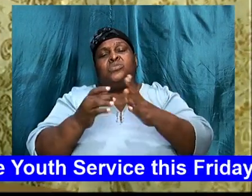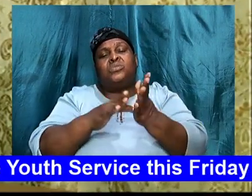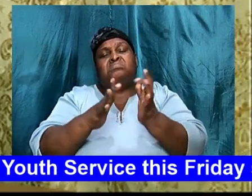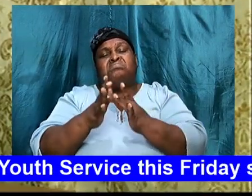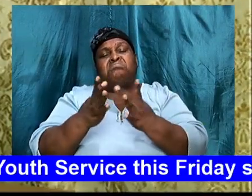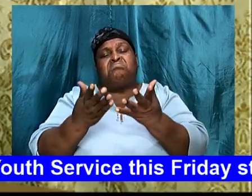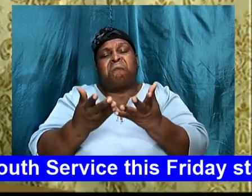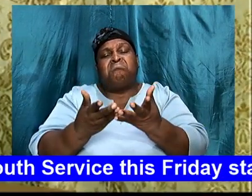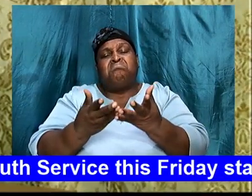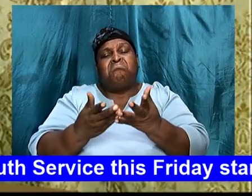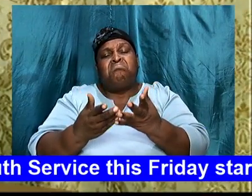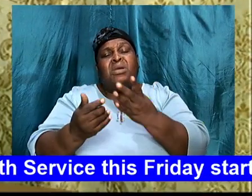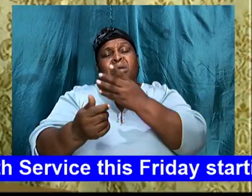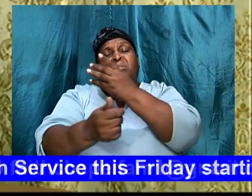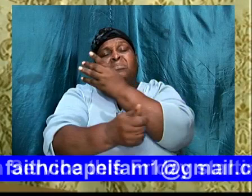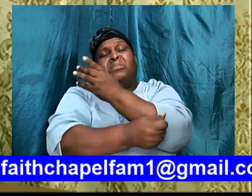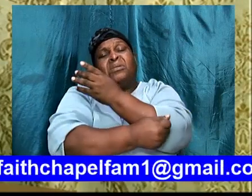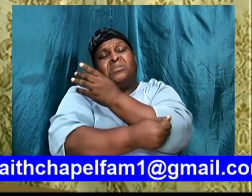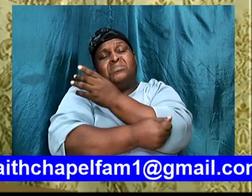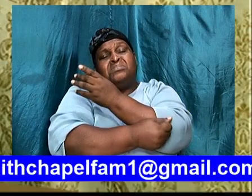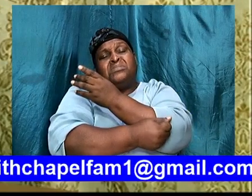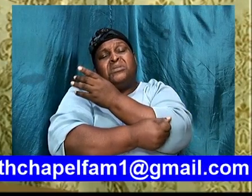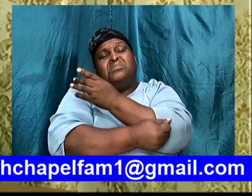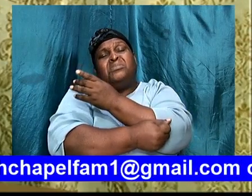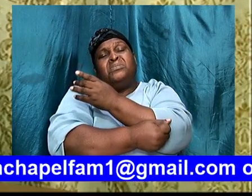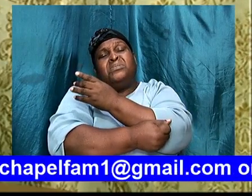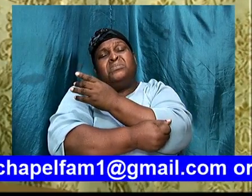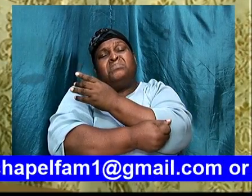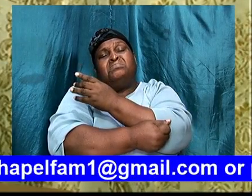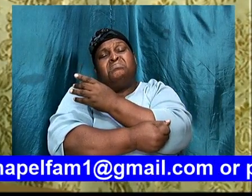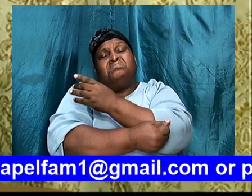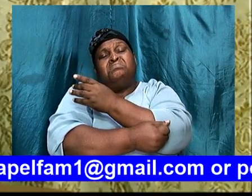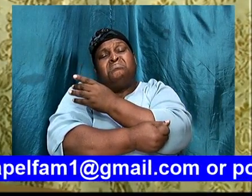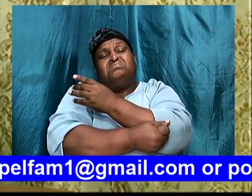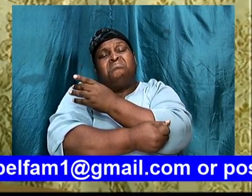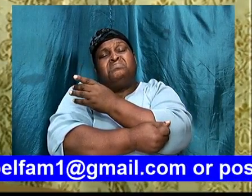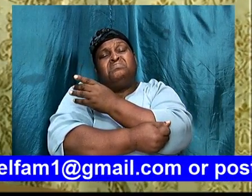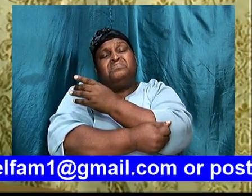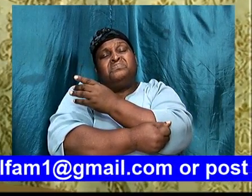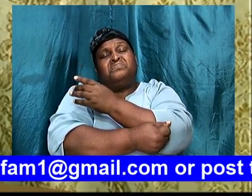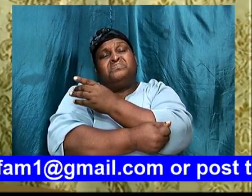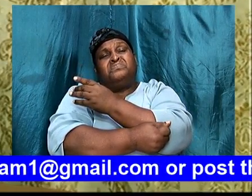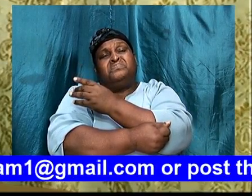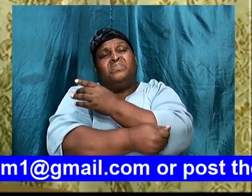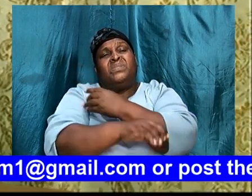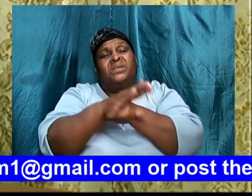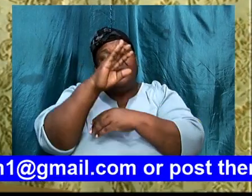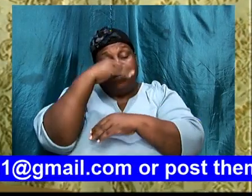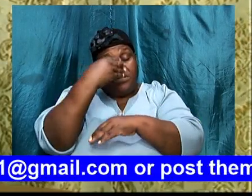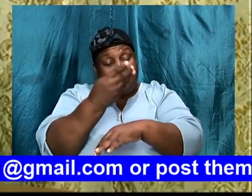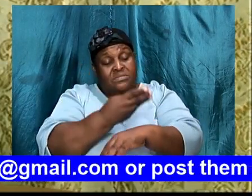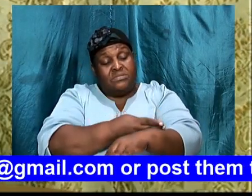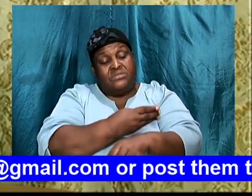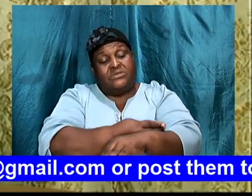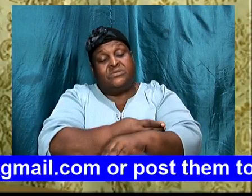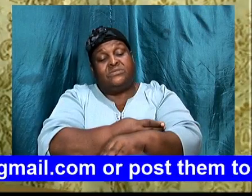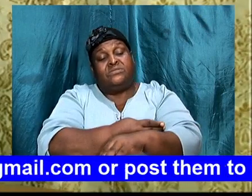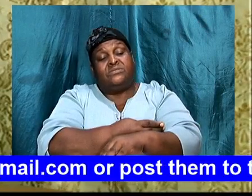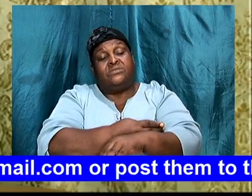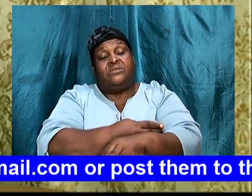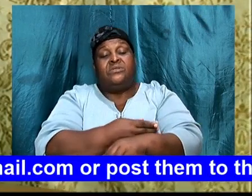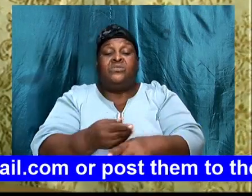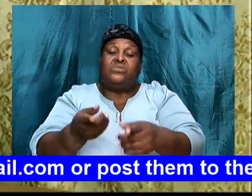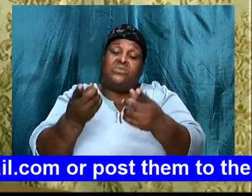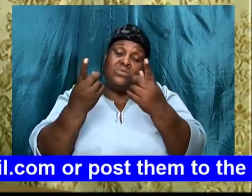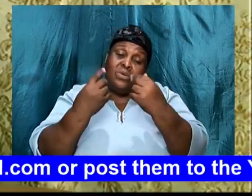Abraham, God told Abraham, that, a son, would